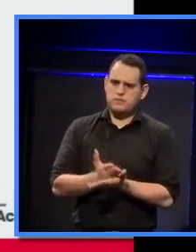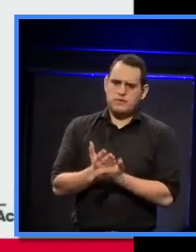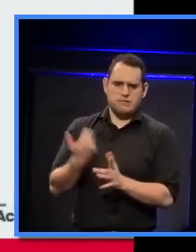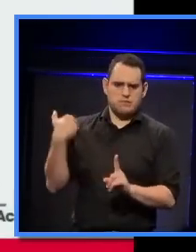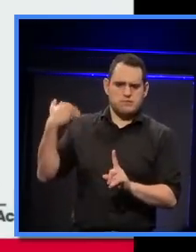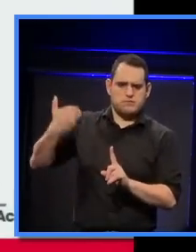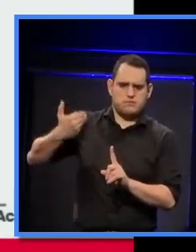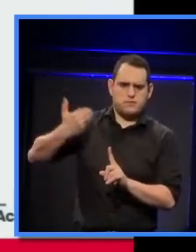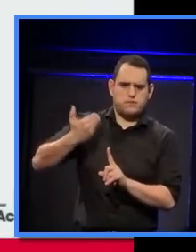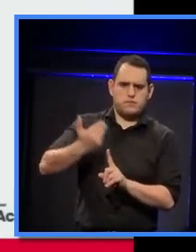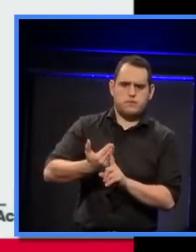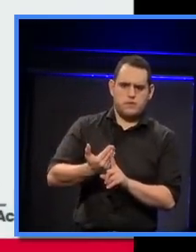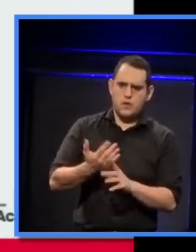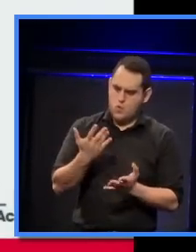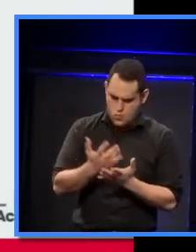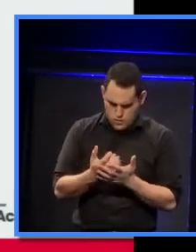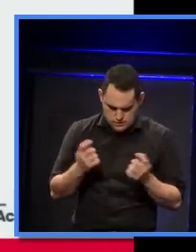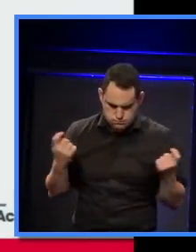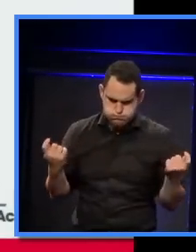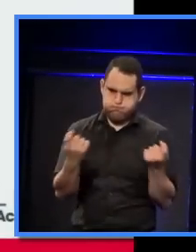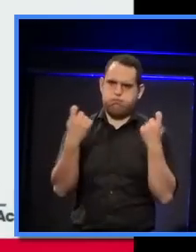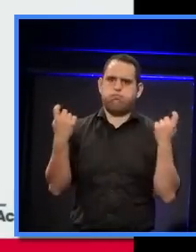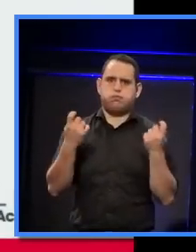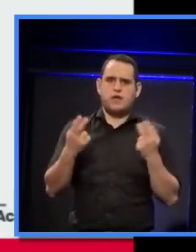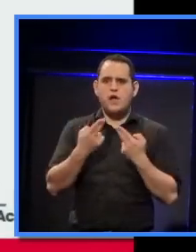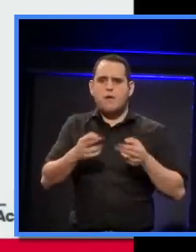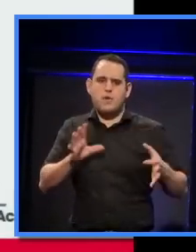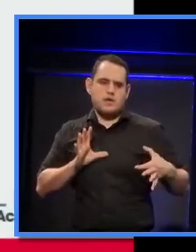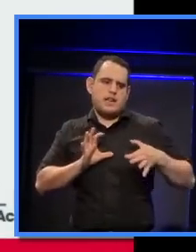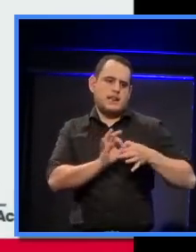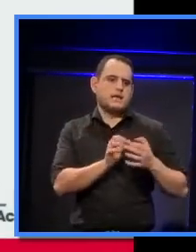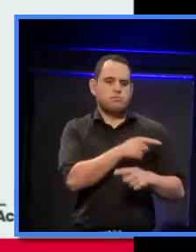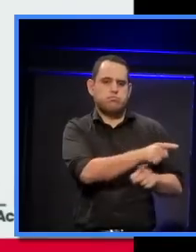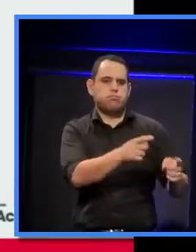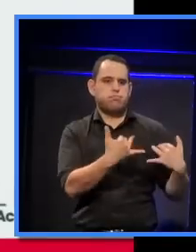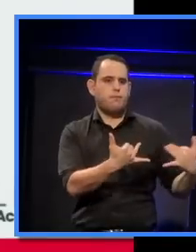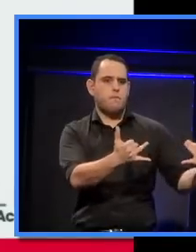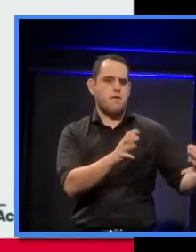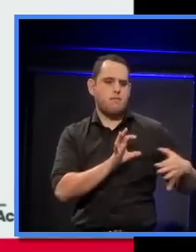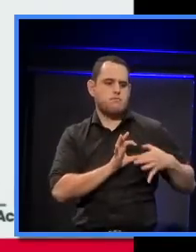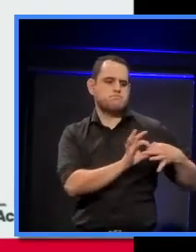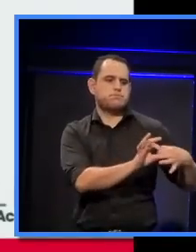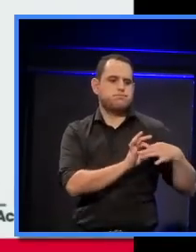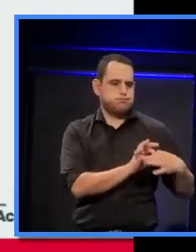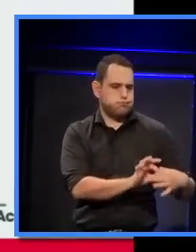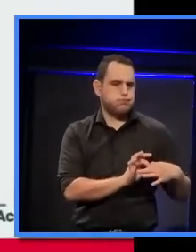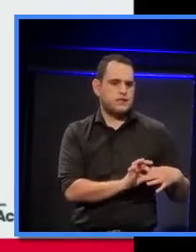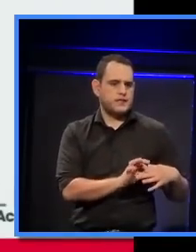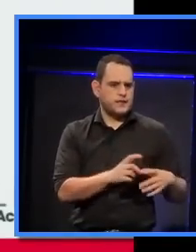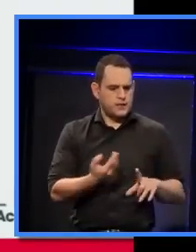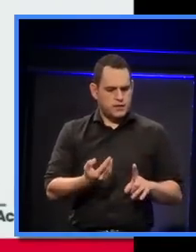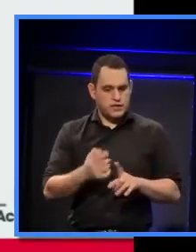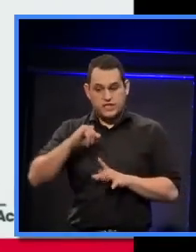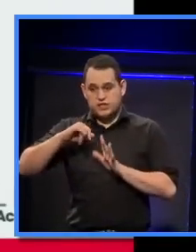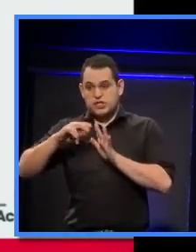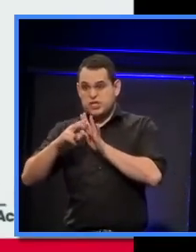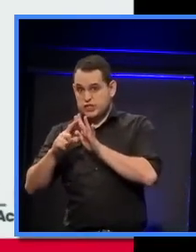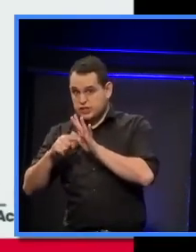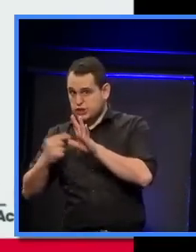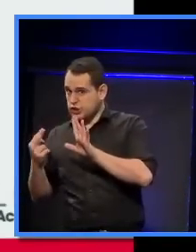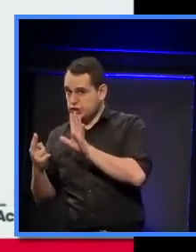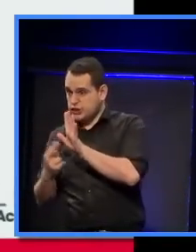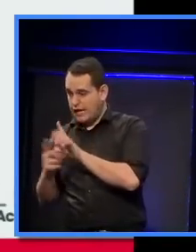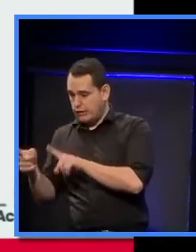has worked in terms of bringing music to the people. They've had 270 concerts between January and June,